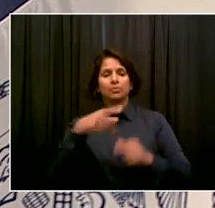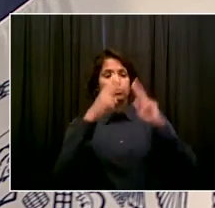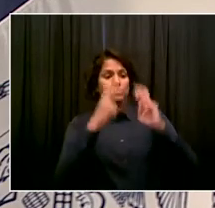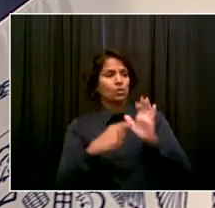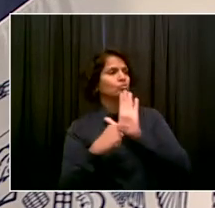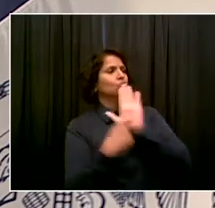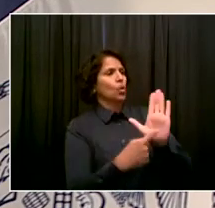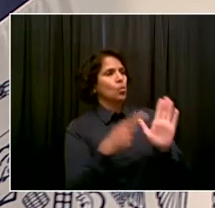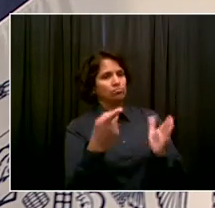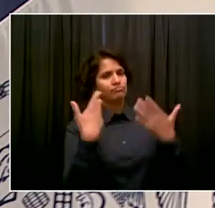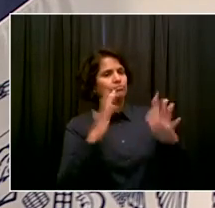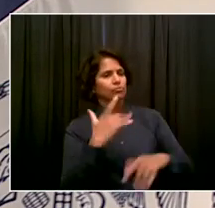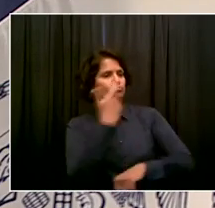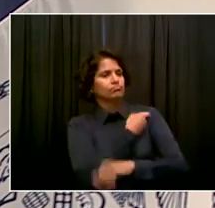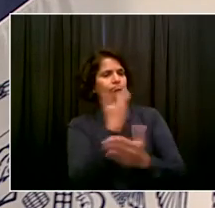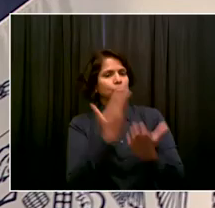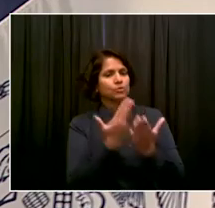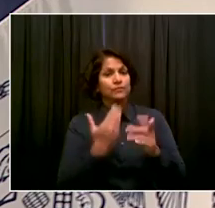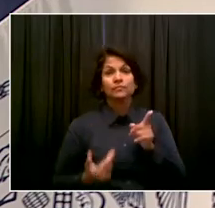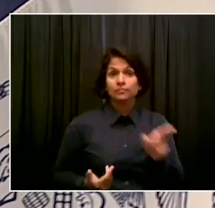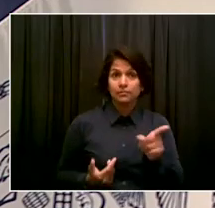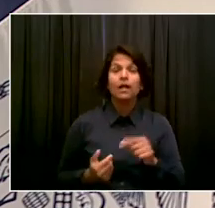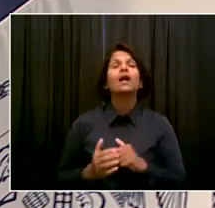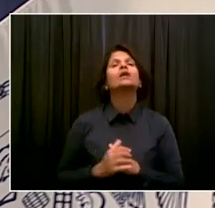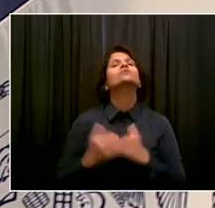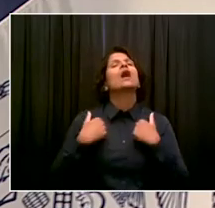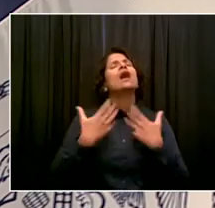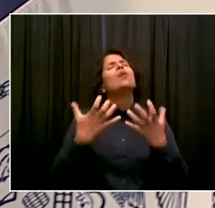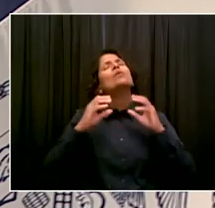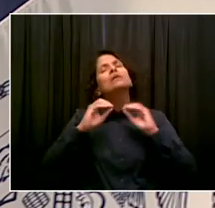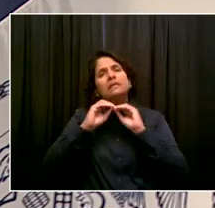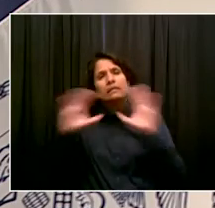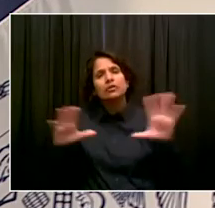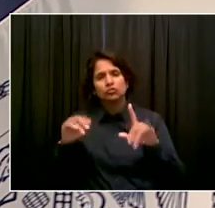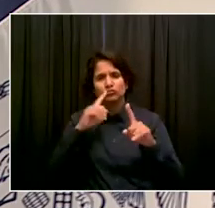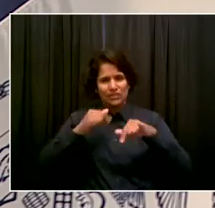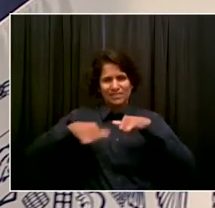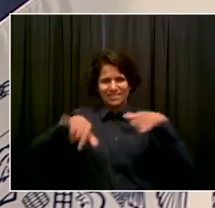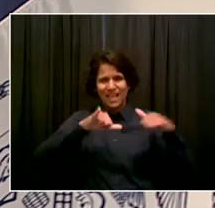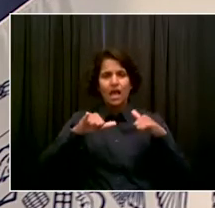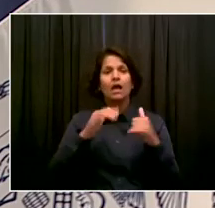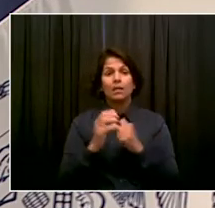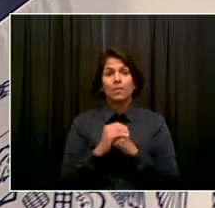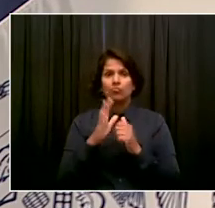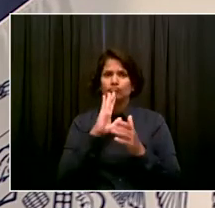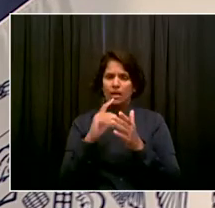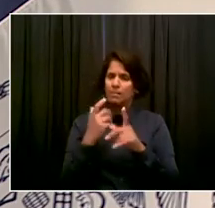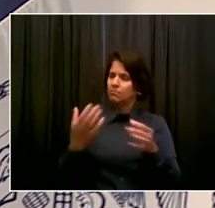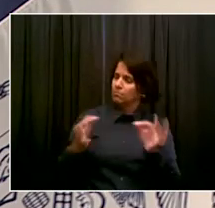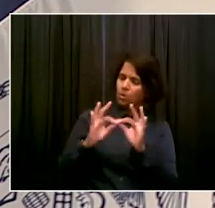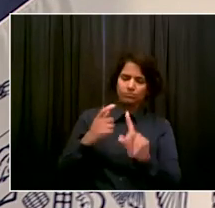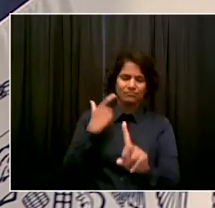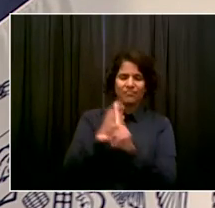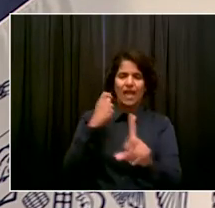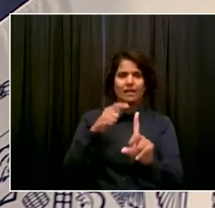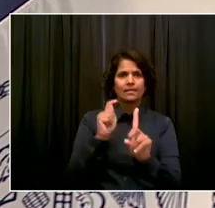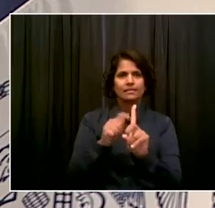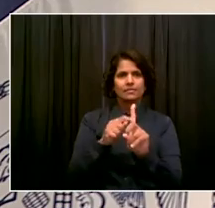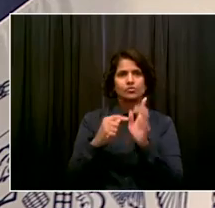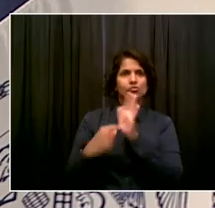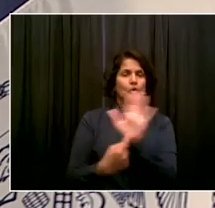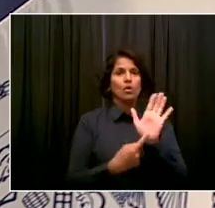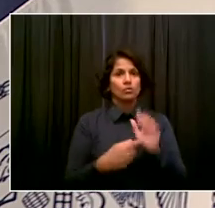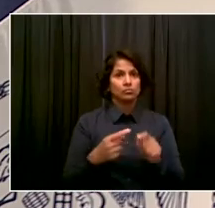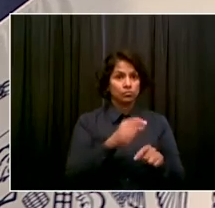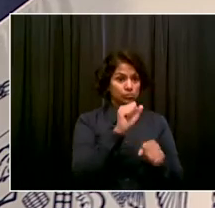standard. You must be vaccinated to go to, as a customer or to work in, as an employee, any of those facilities,